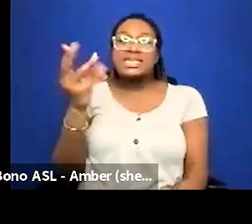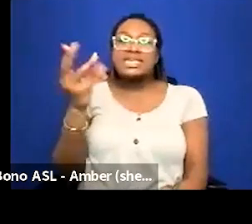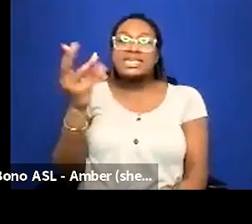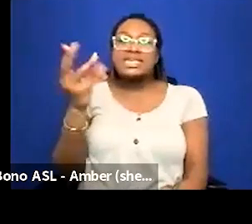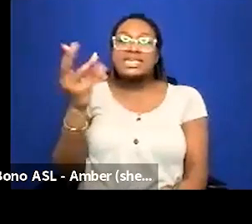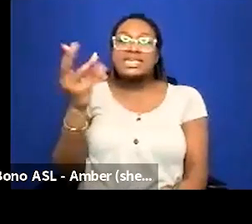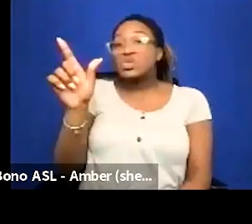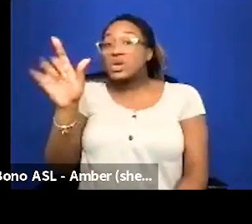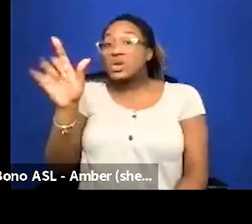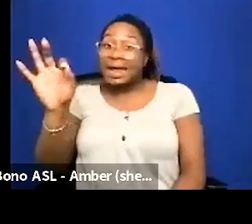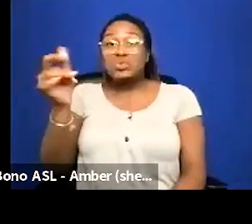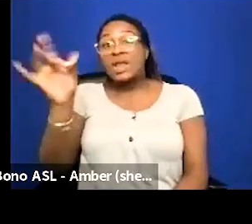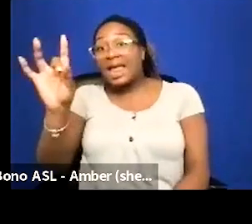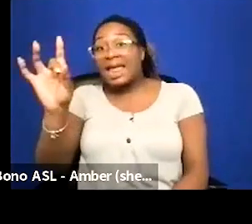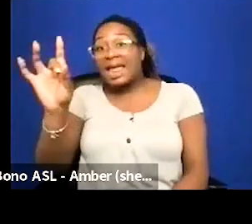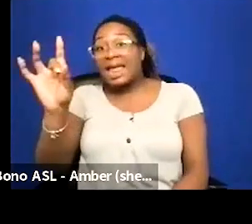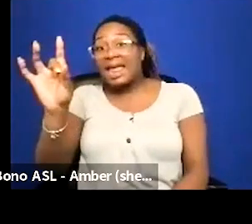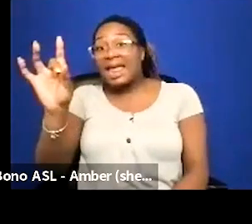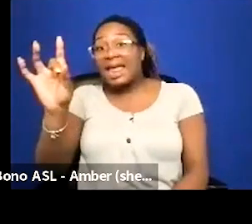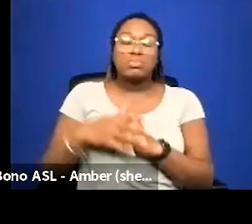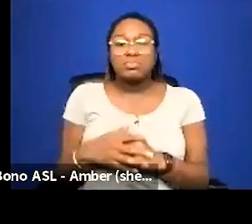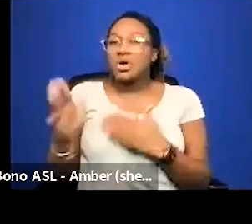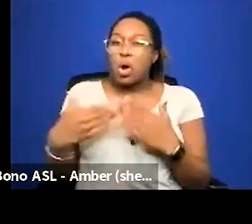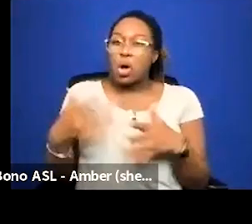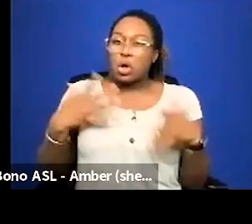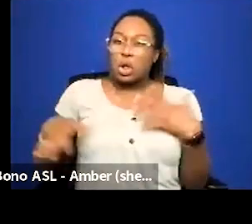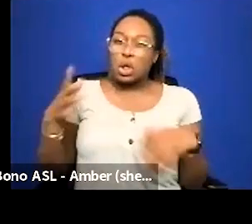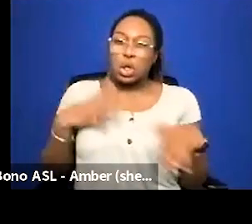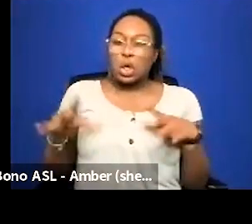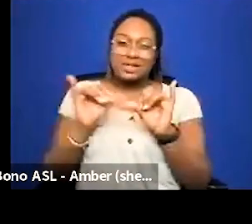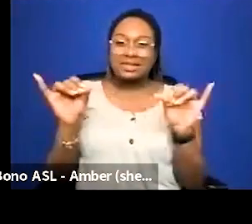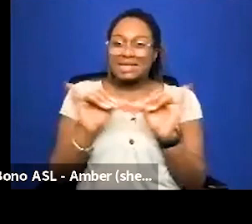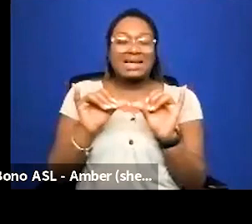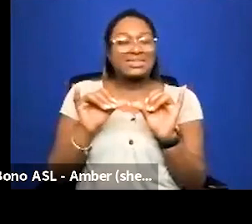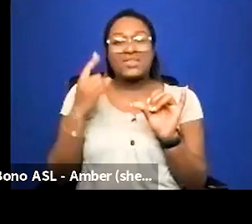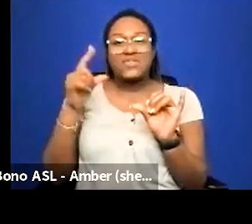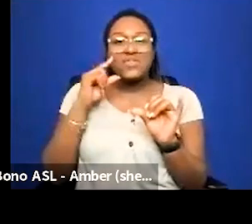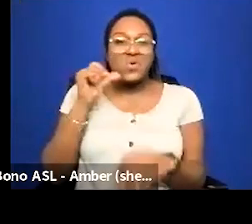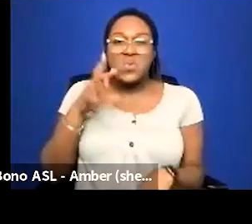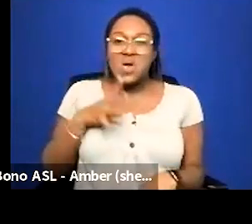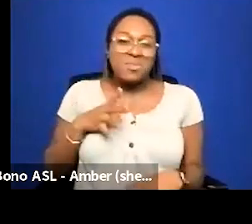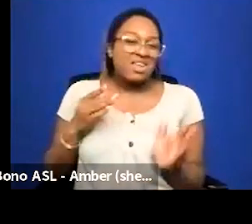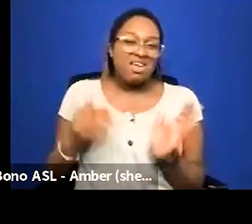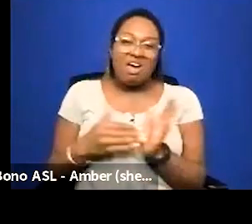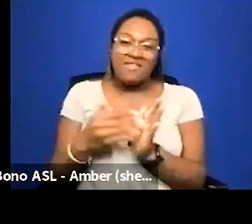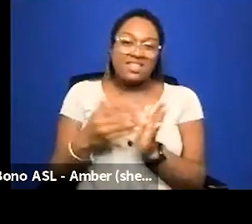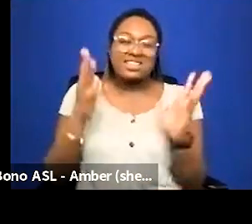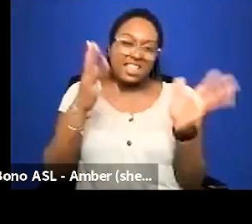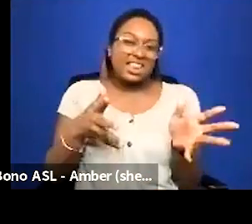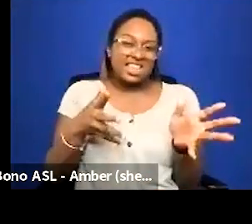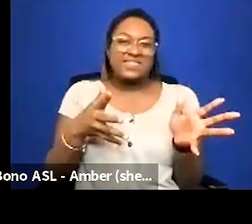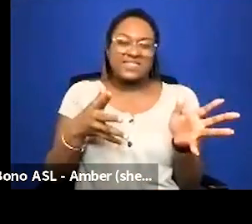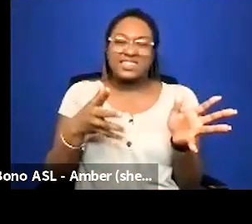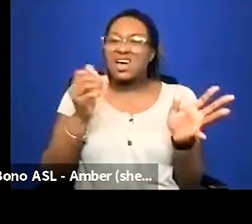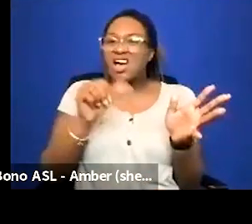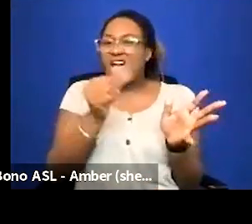higher and those are all you know clothing sizes that are designated as clothes for women and i think that often leaves other folks out of the